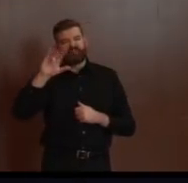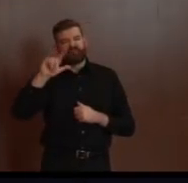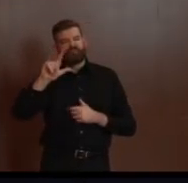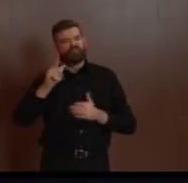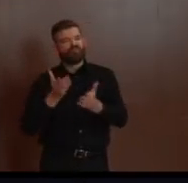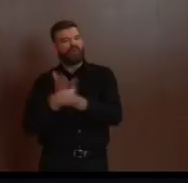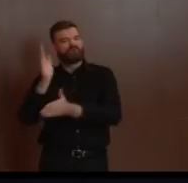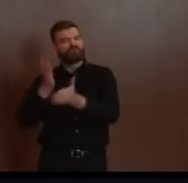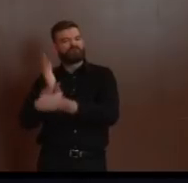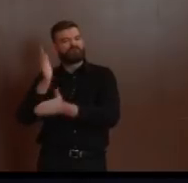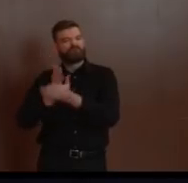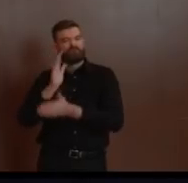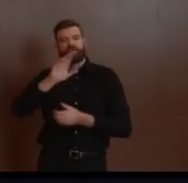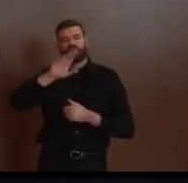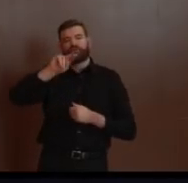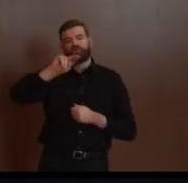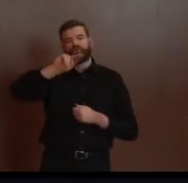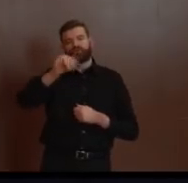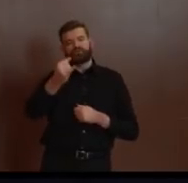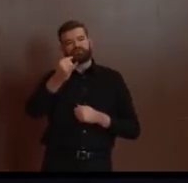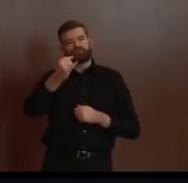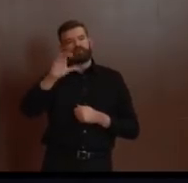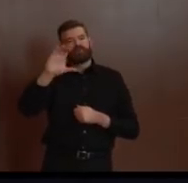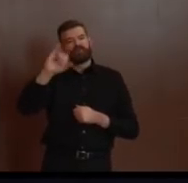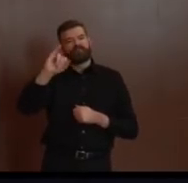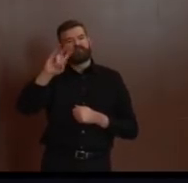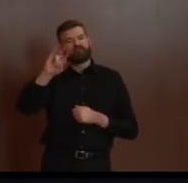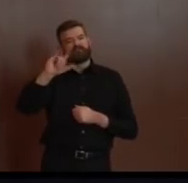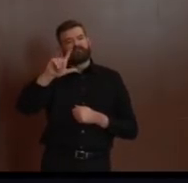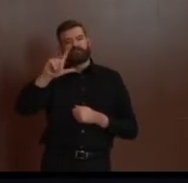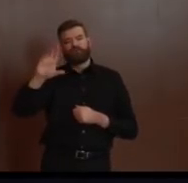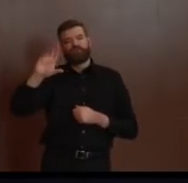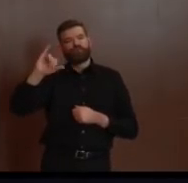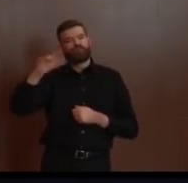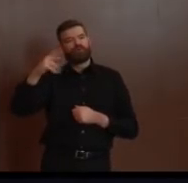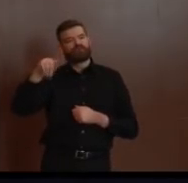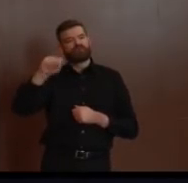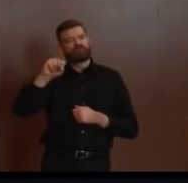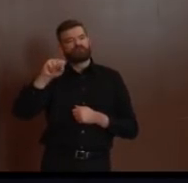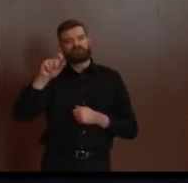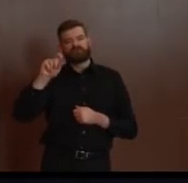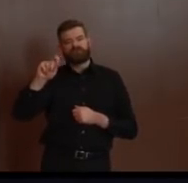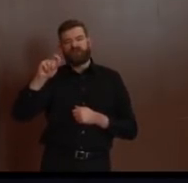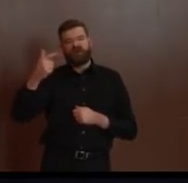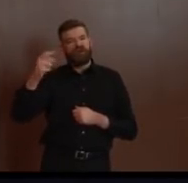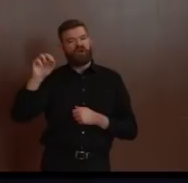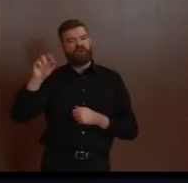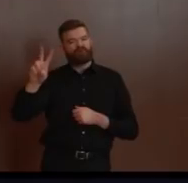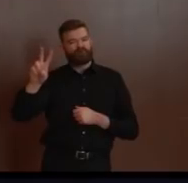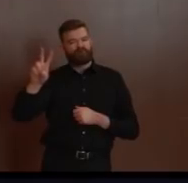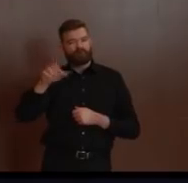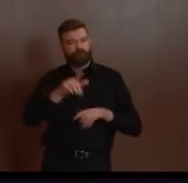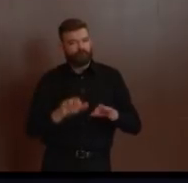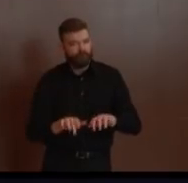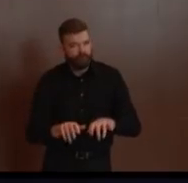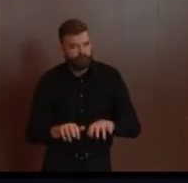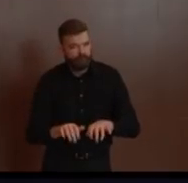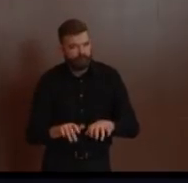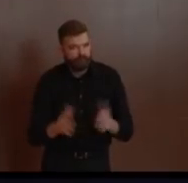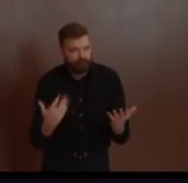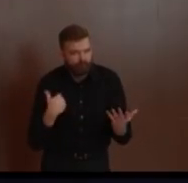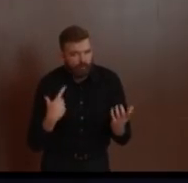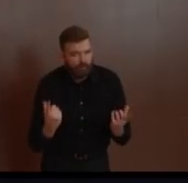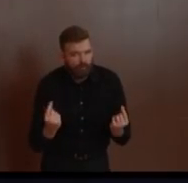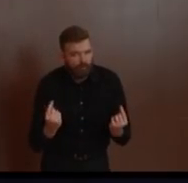certain that there's going to be some questions from the media about the numbers. So let me just say this to begin with. In terms that, unfortunately, we can all relate to